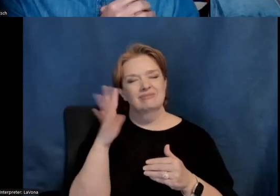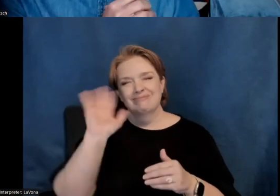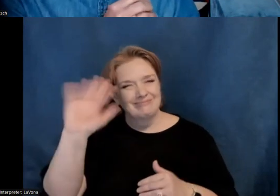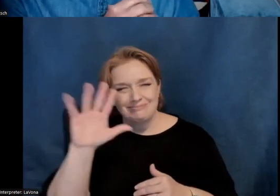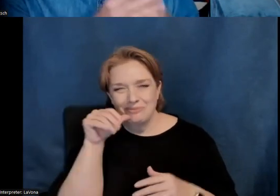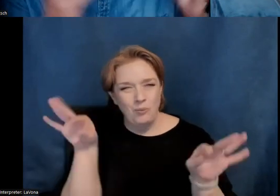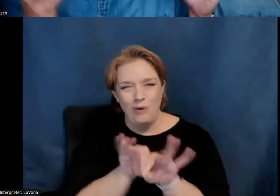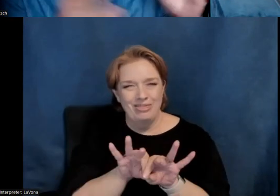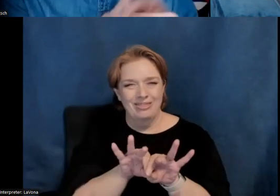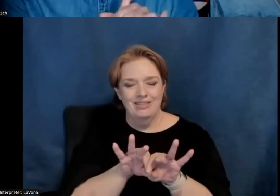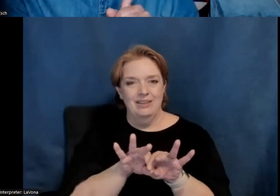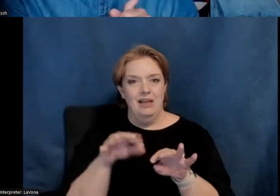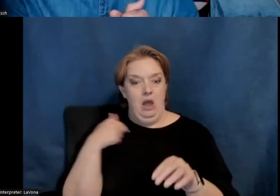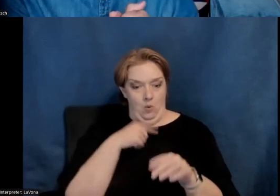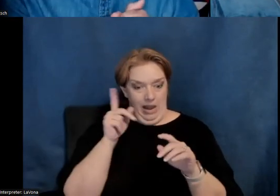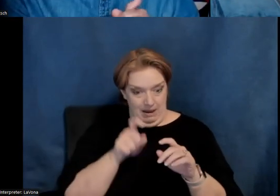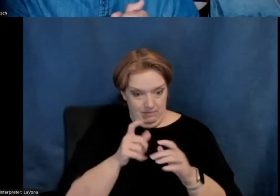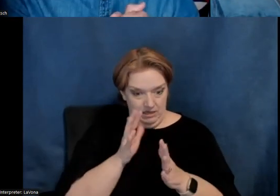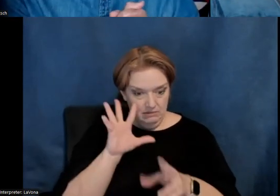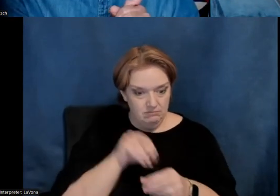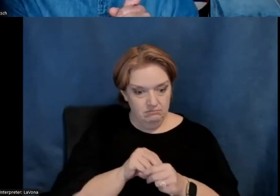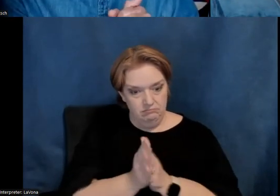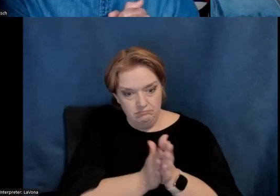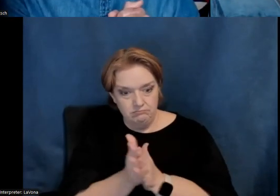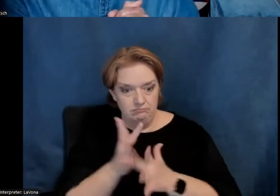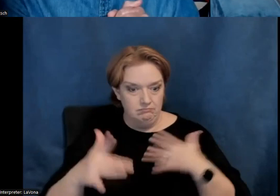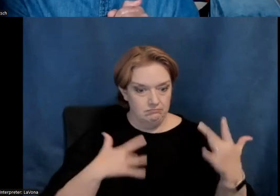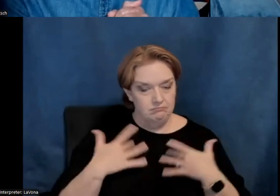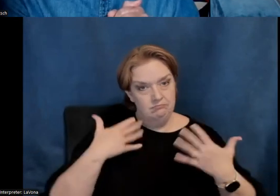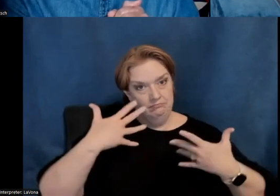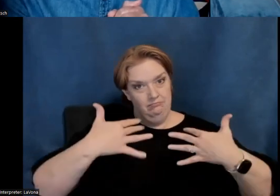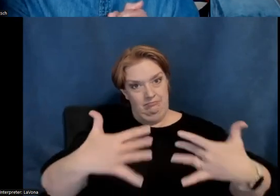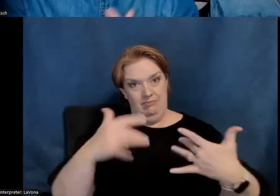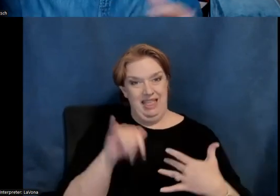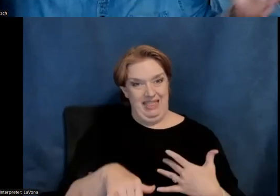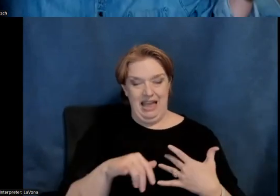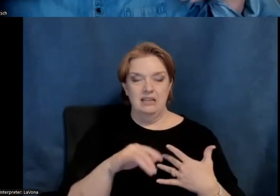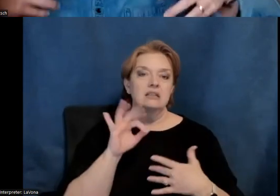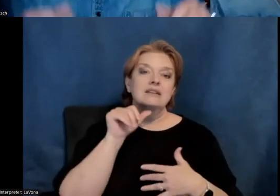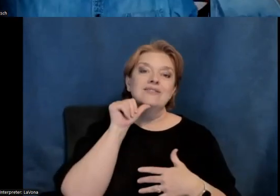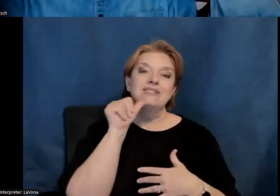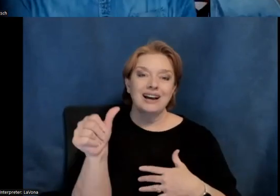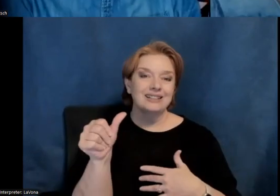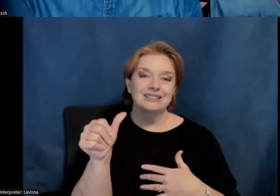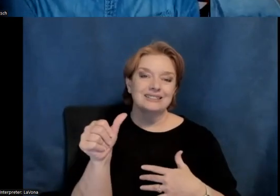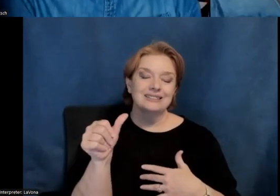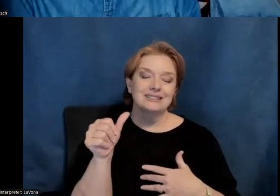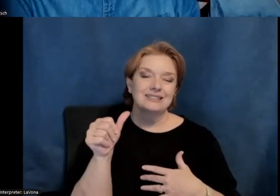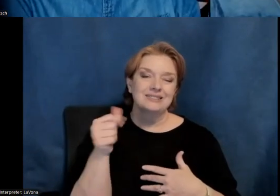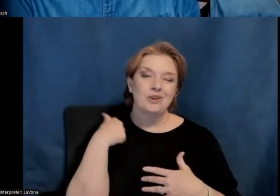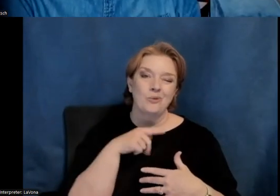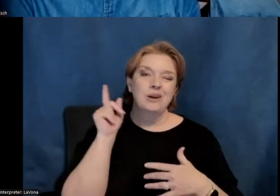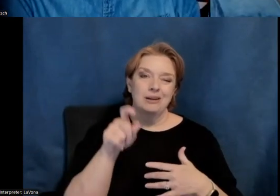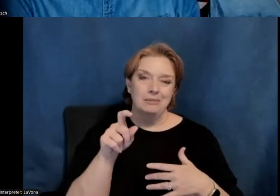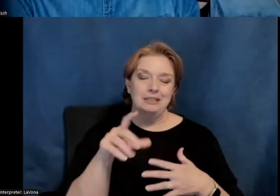um, we'll just stay where we are. I think the challenge for us is all to kind of take that on and,